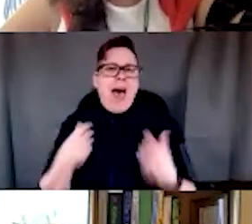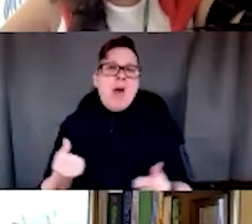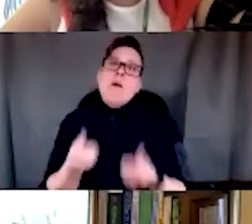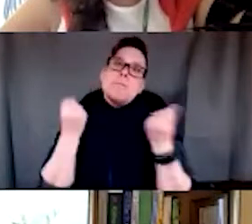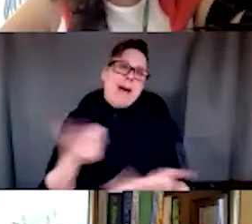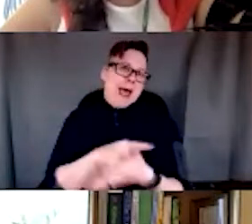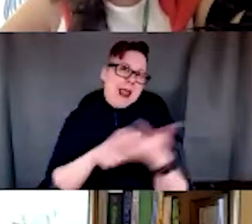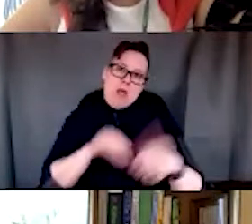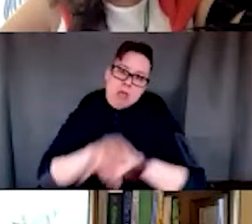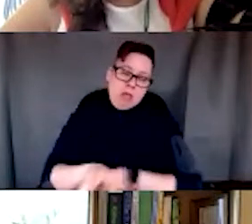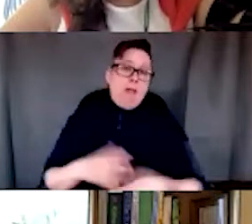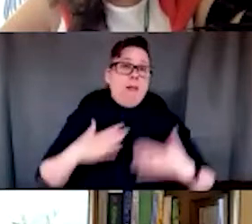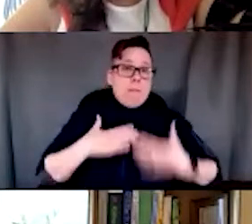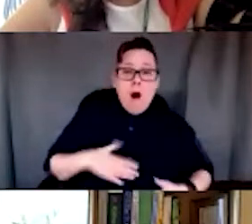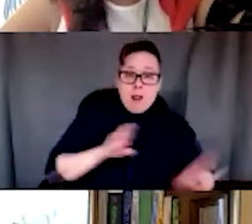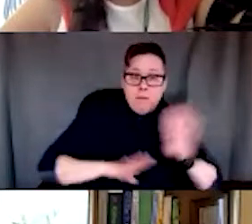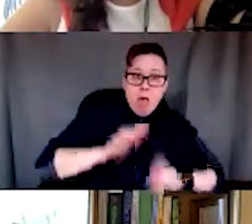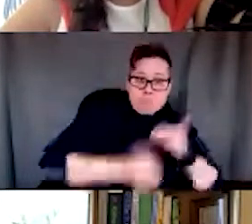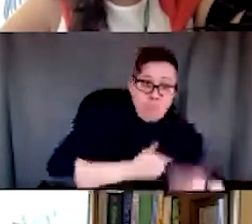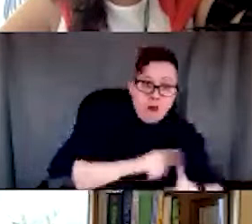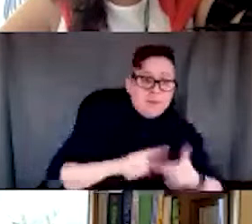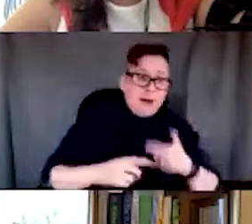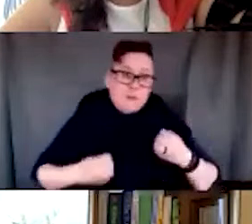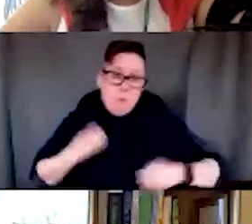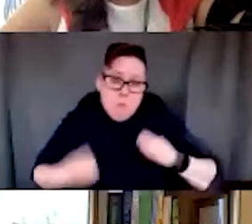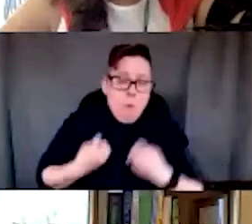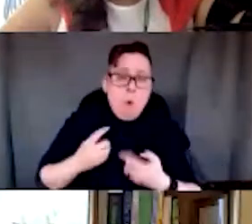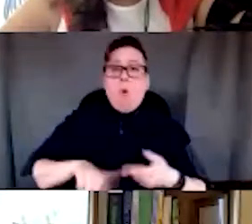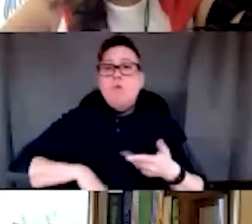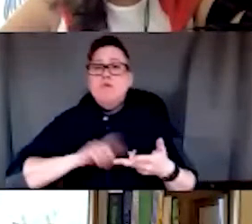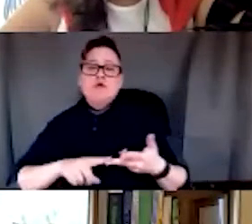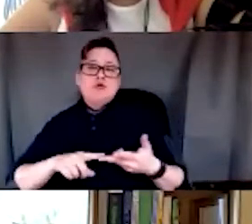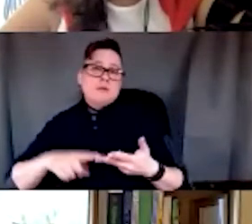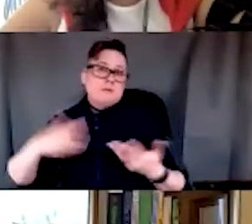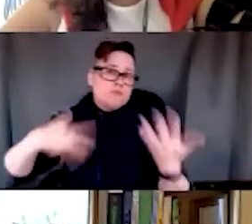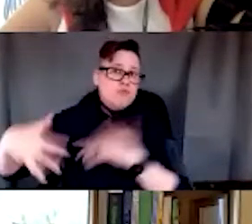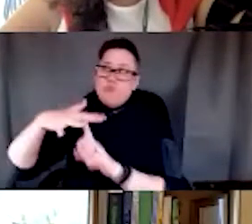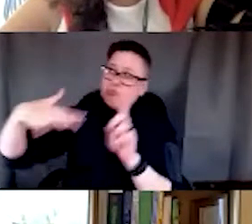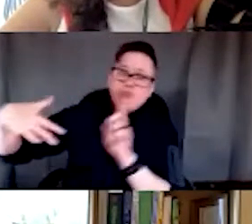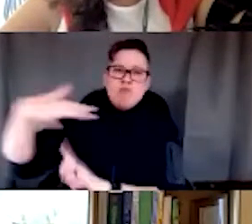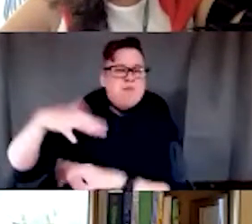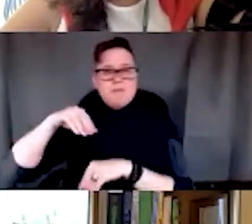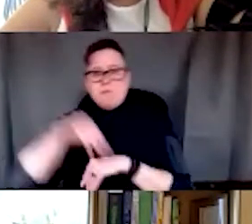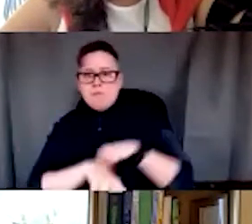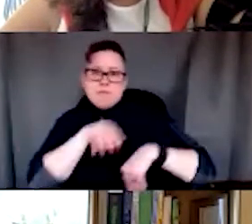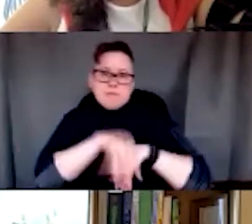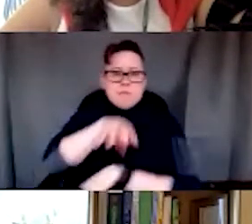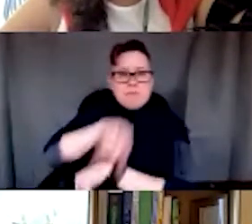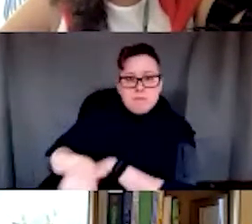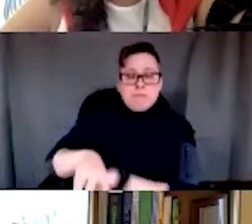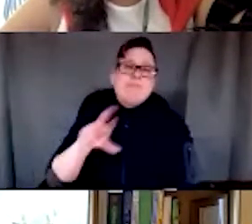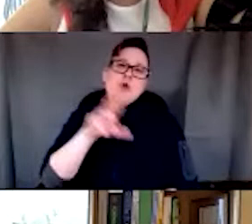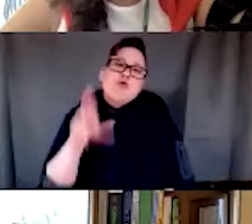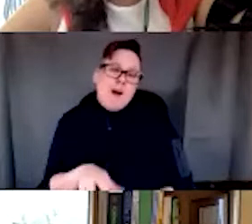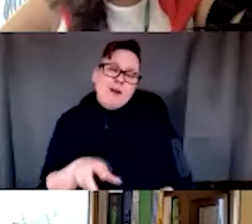biological processes of our body, our emotional states, and the social context in which we live. Rochester, as